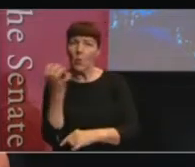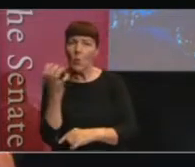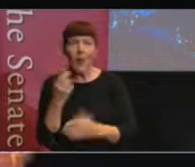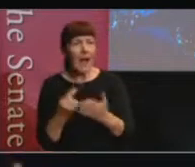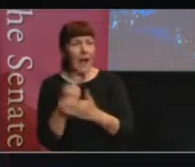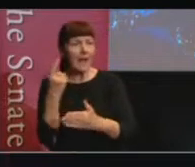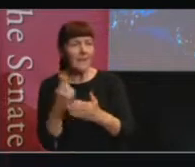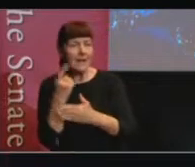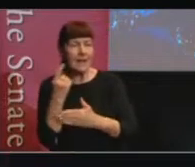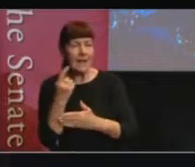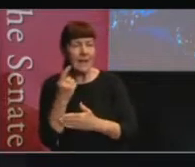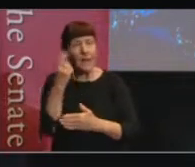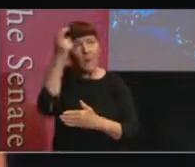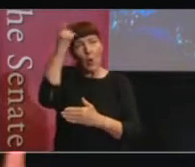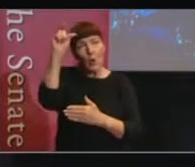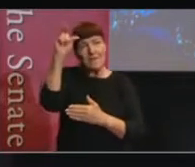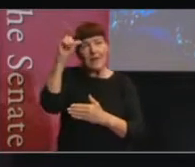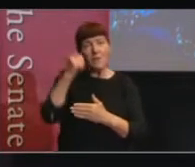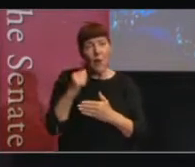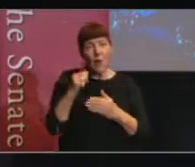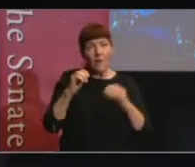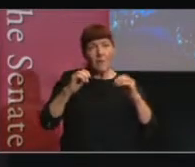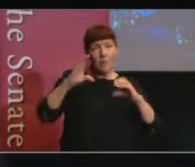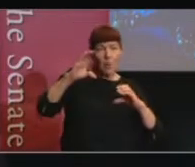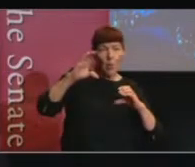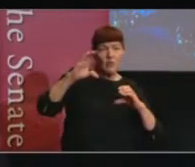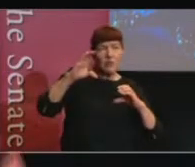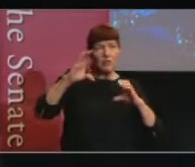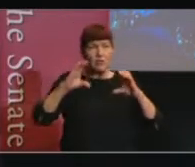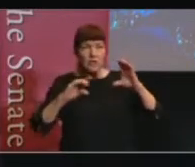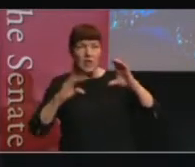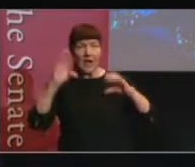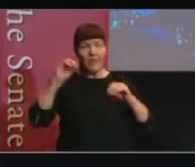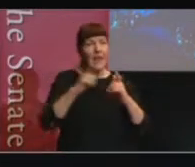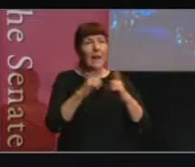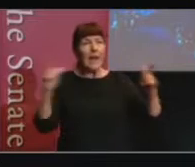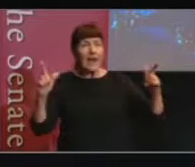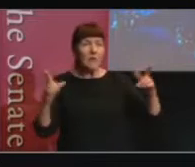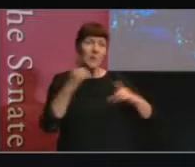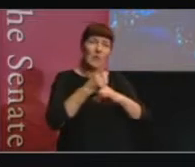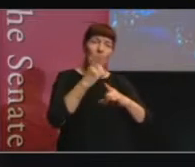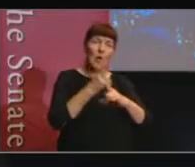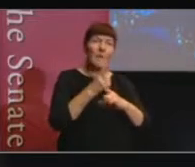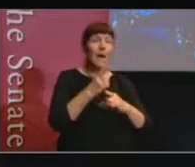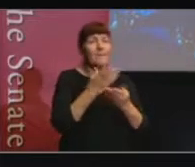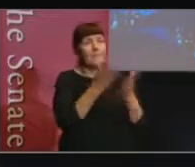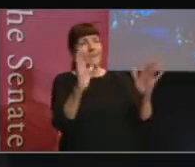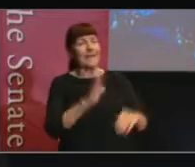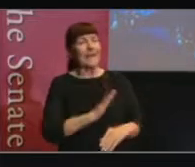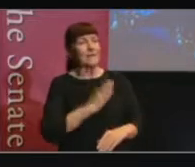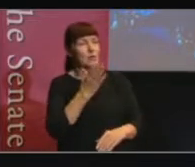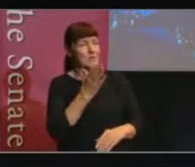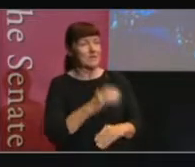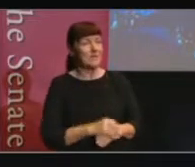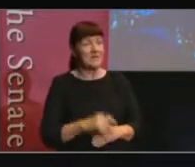concept of proportionality that comes through in the language when we're balancing public interests, that tells us